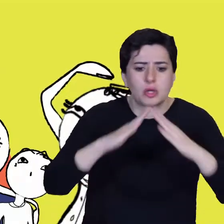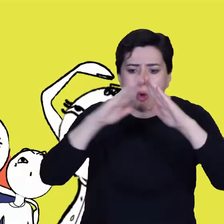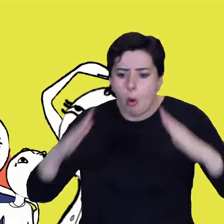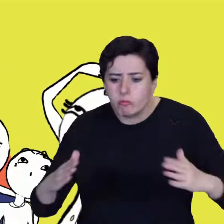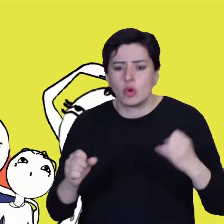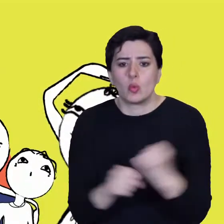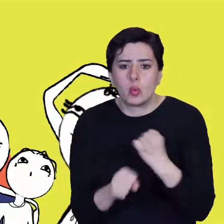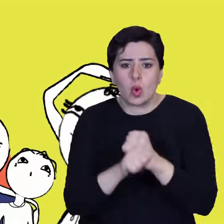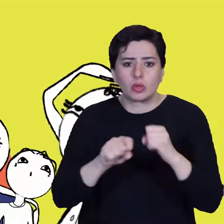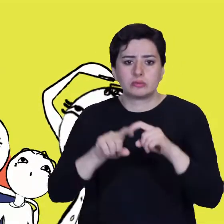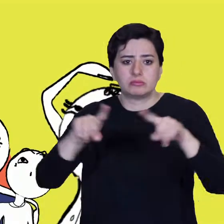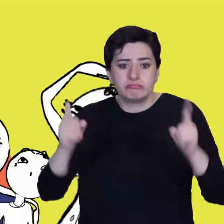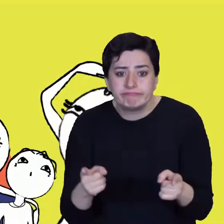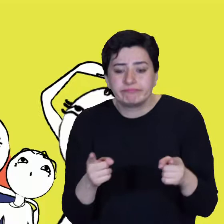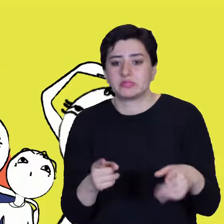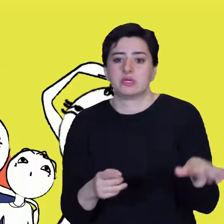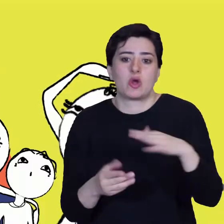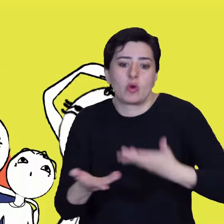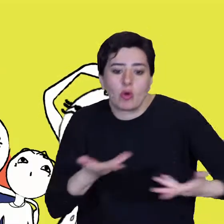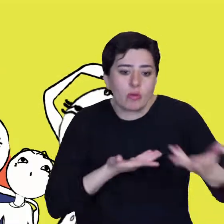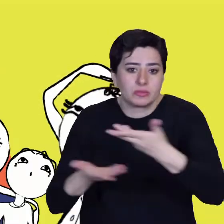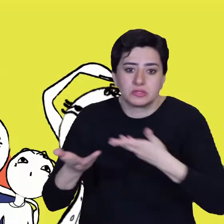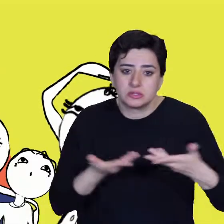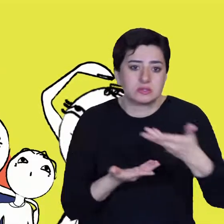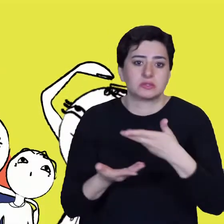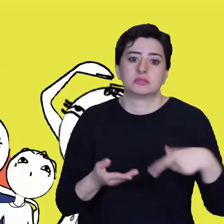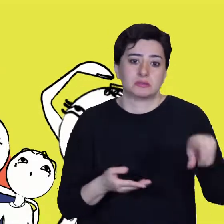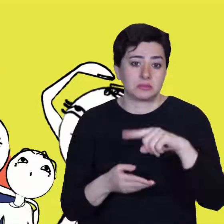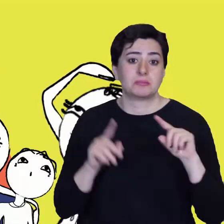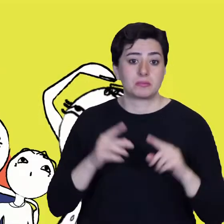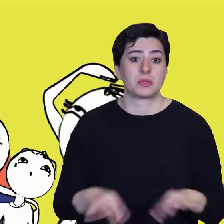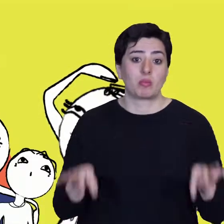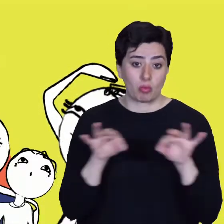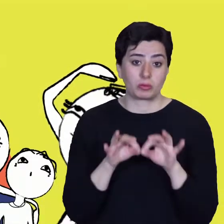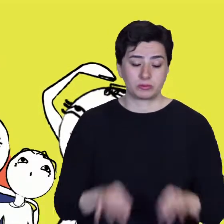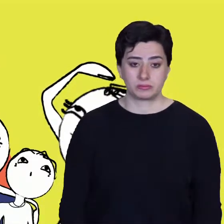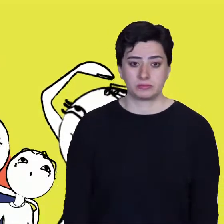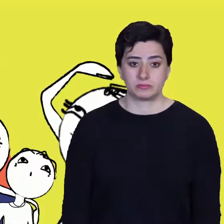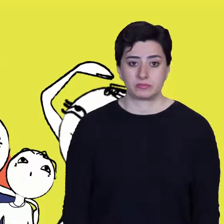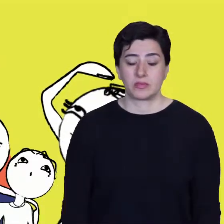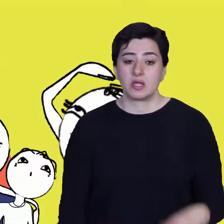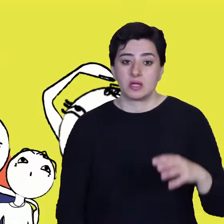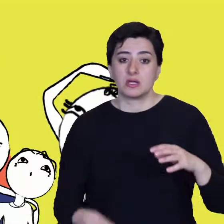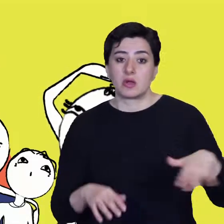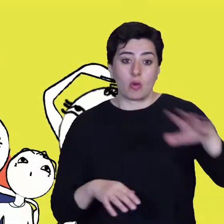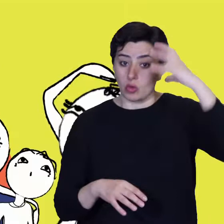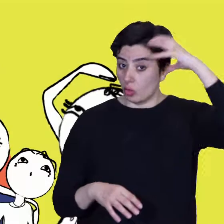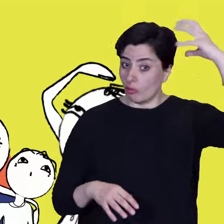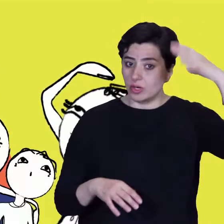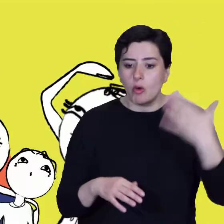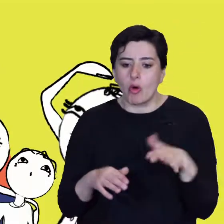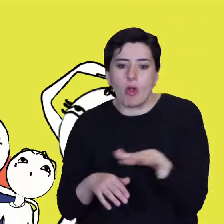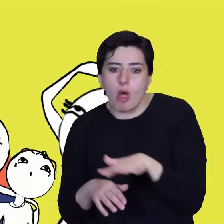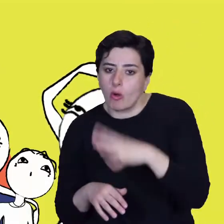When a disaster happens, local communities often can't cope on their own. National governments and local authorities